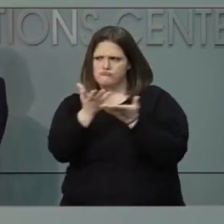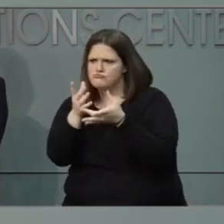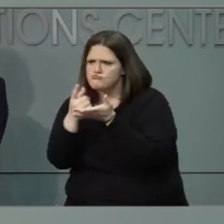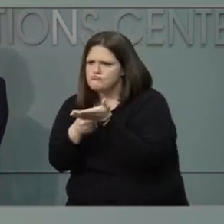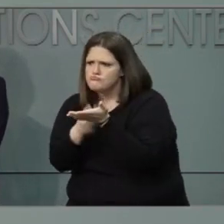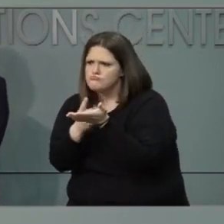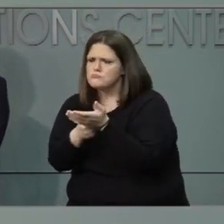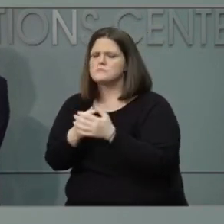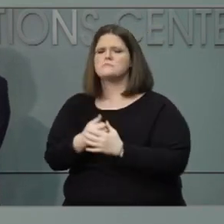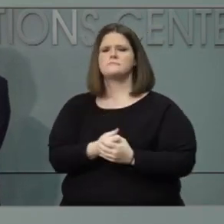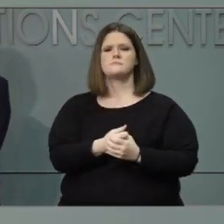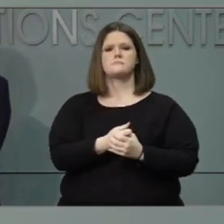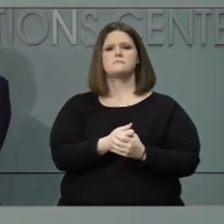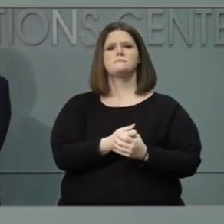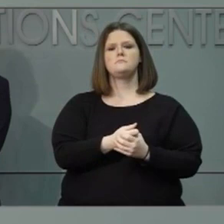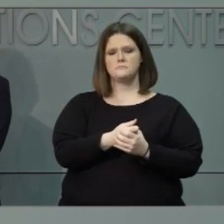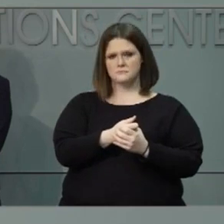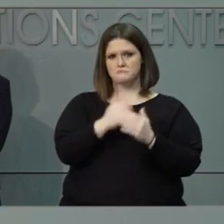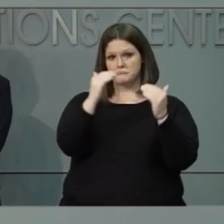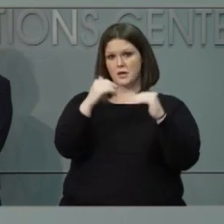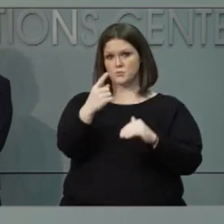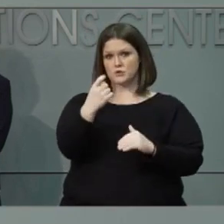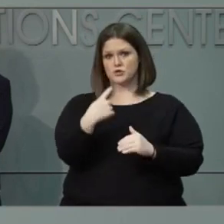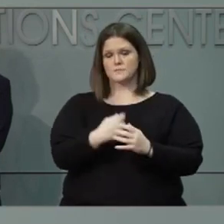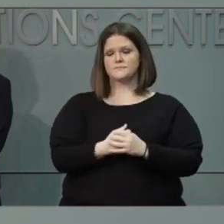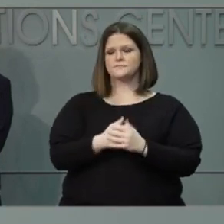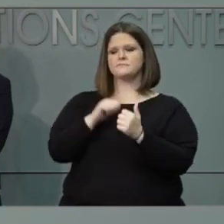Follow-up, Rose Hoban, North Carolina Health News.